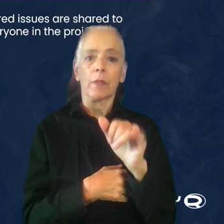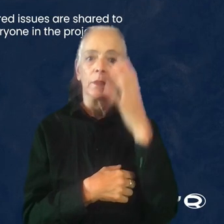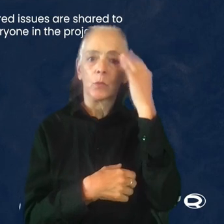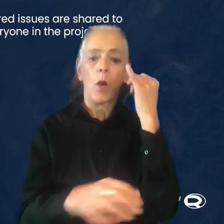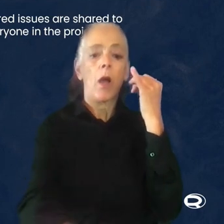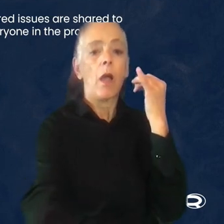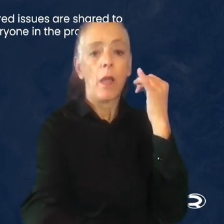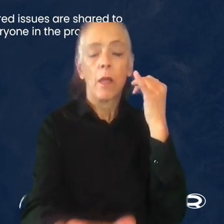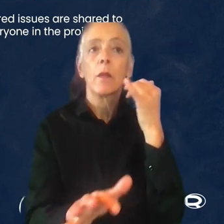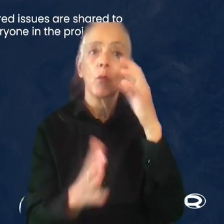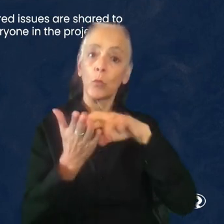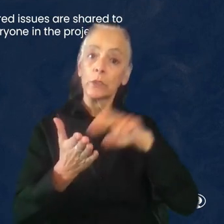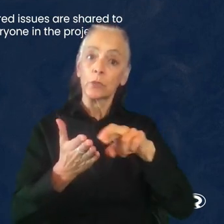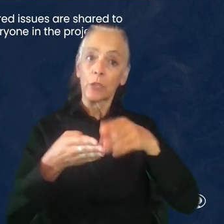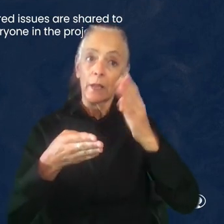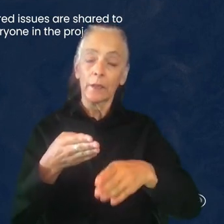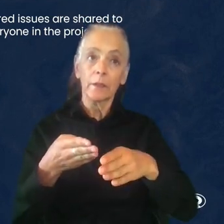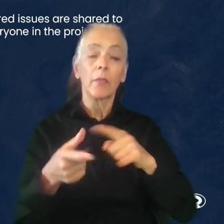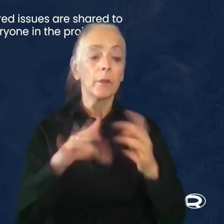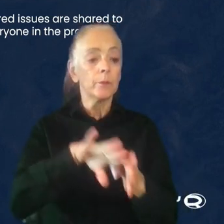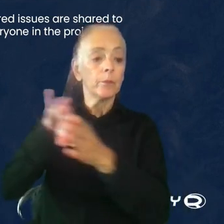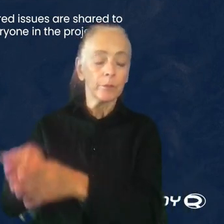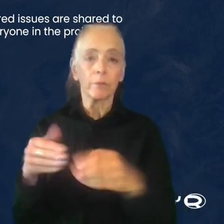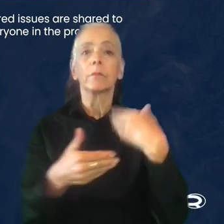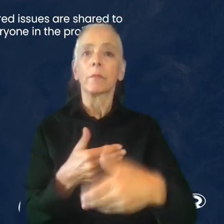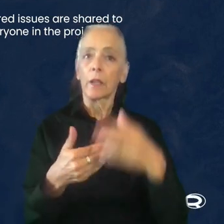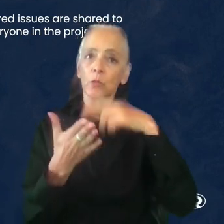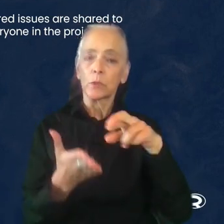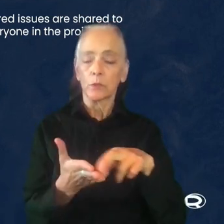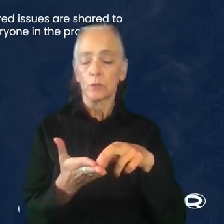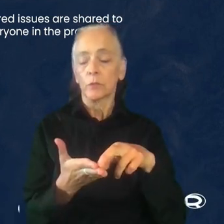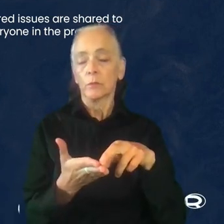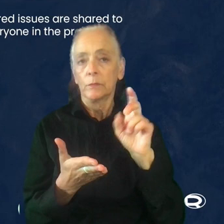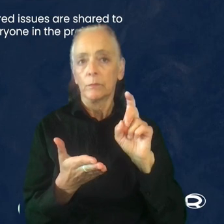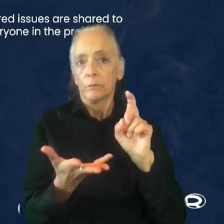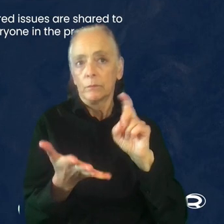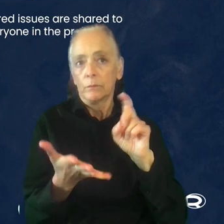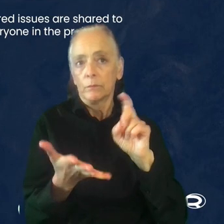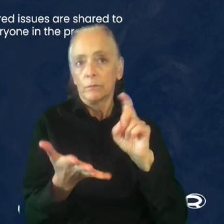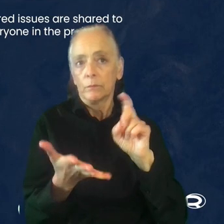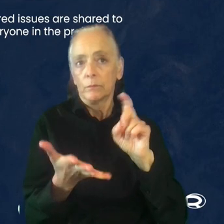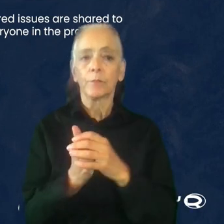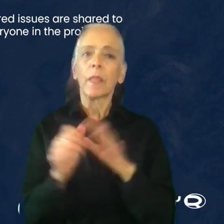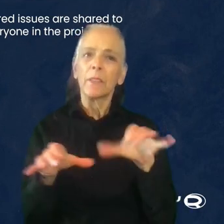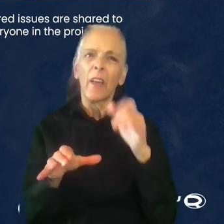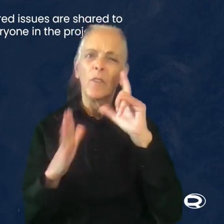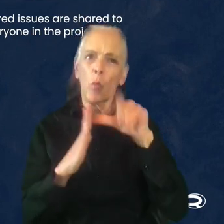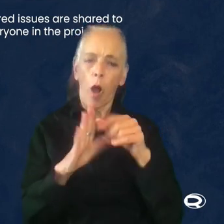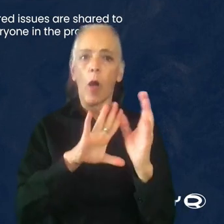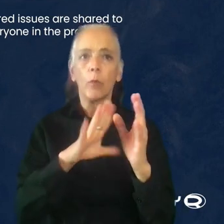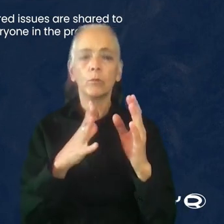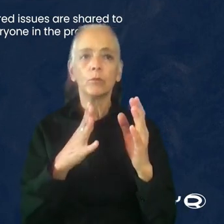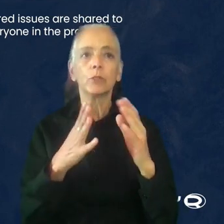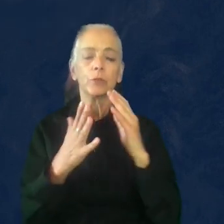research ended and moved on to the next research that needed to be done. And I did that for a while and I learned